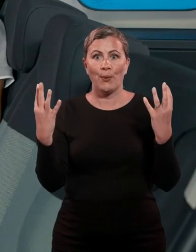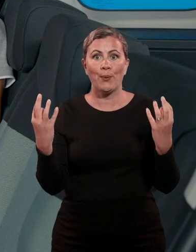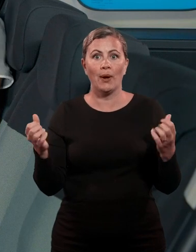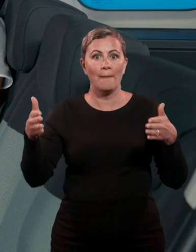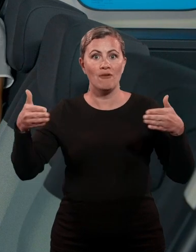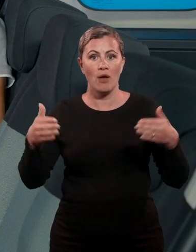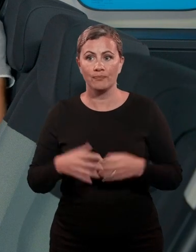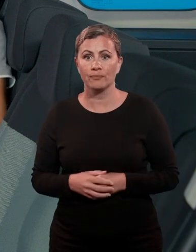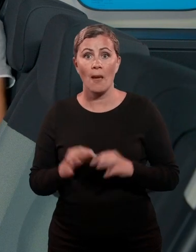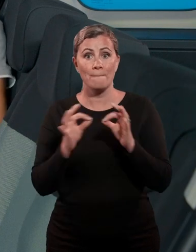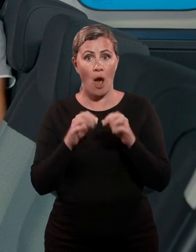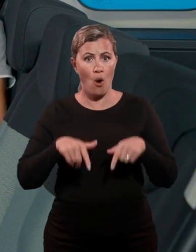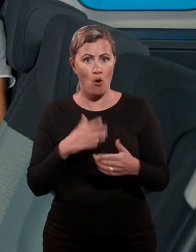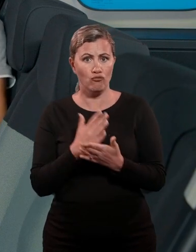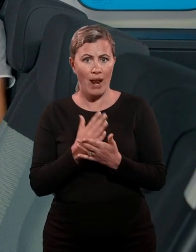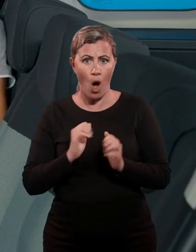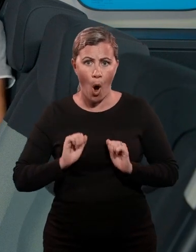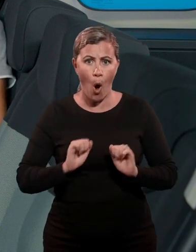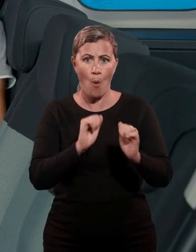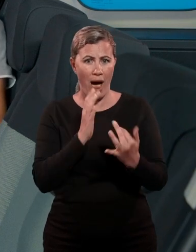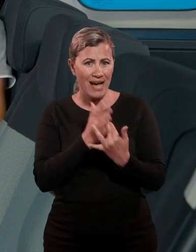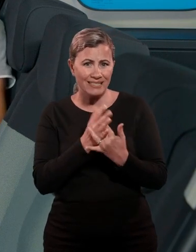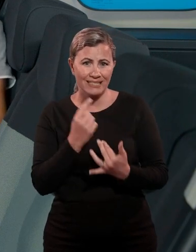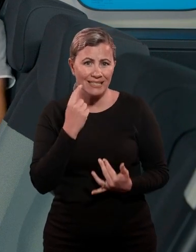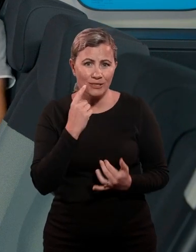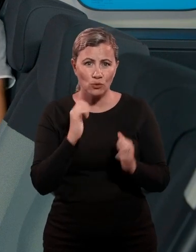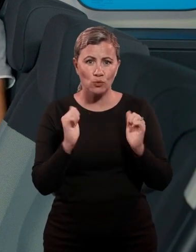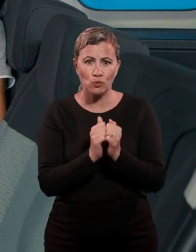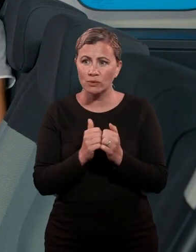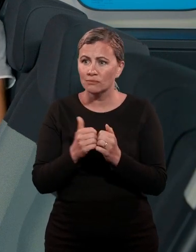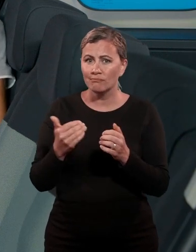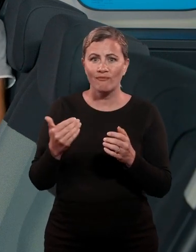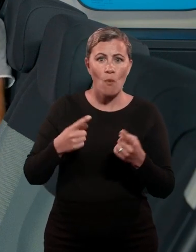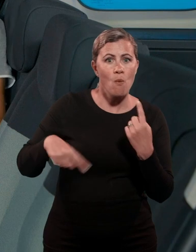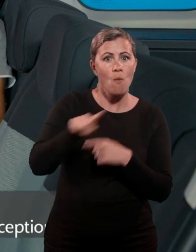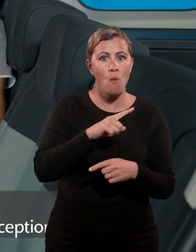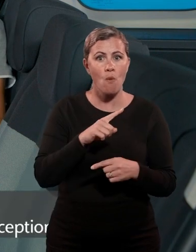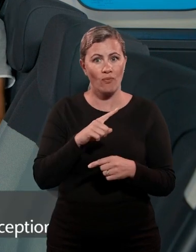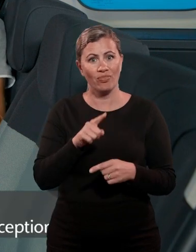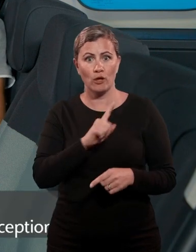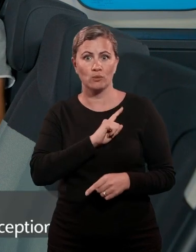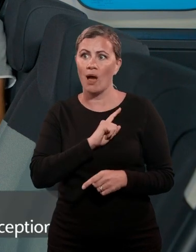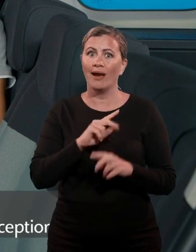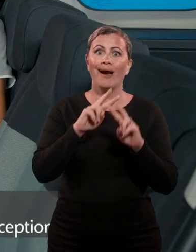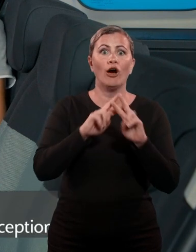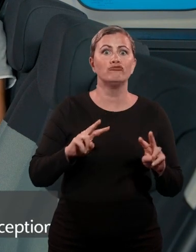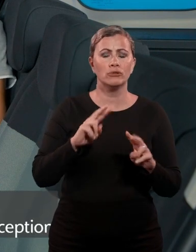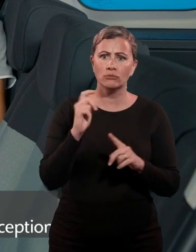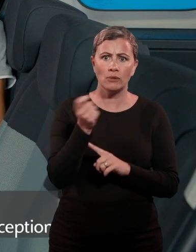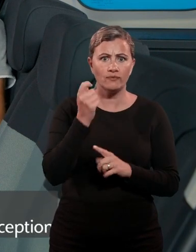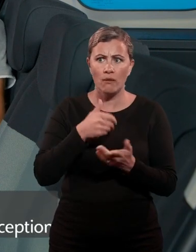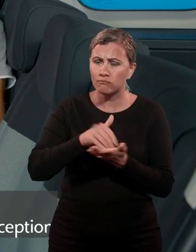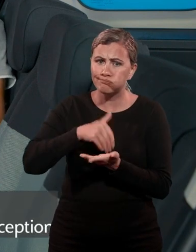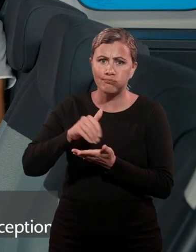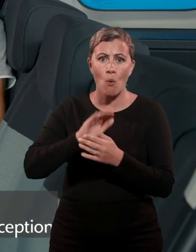Where Berlingo really comes into its own is with ease of access and its practical modularity. This is what made it such a success for